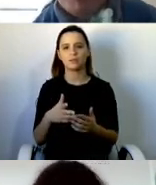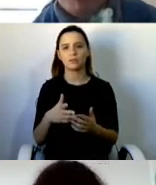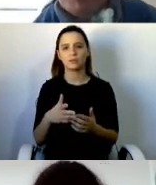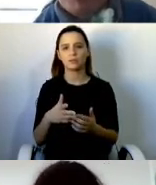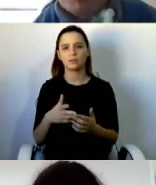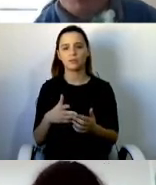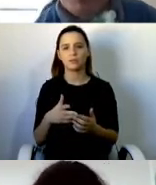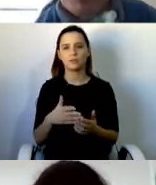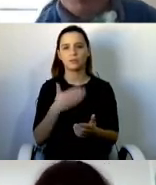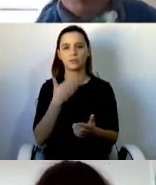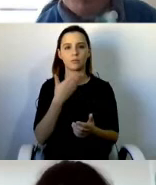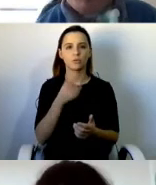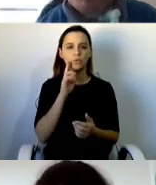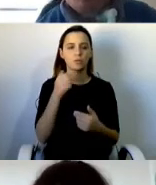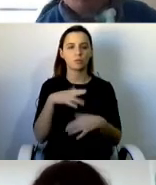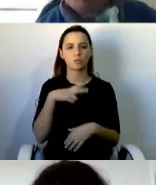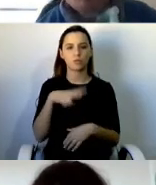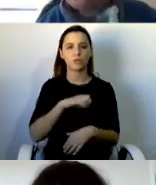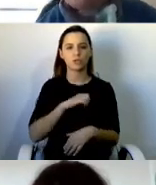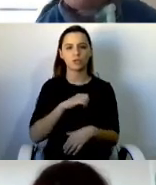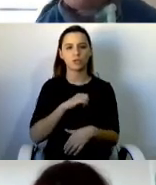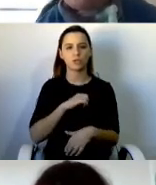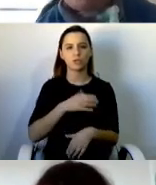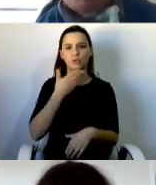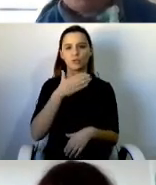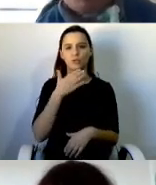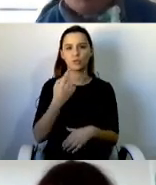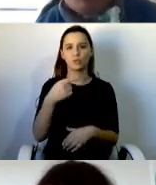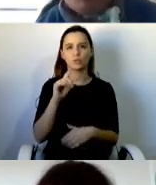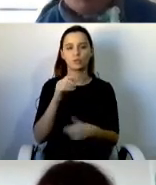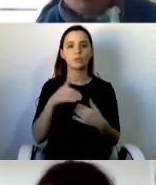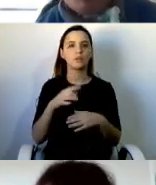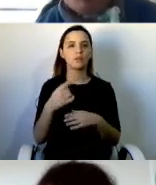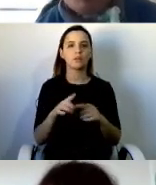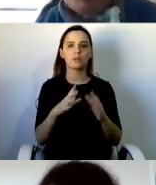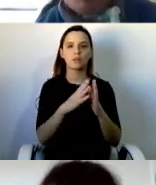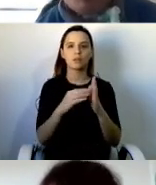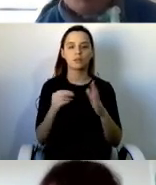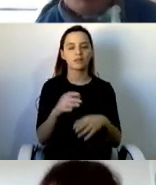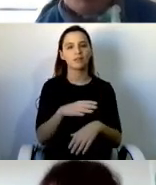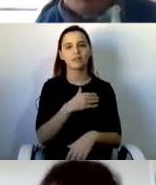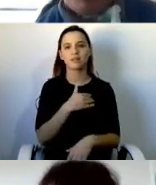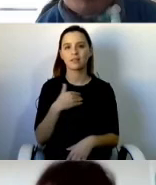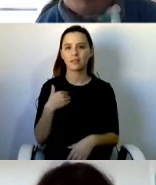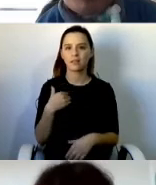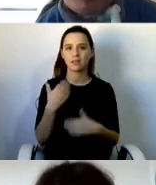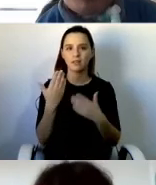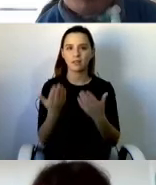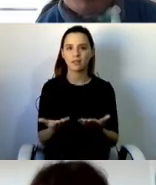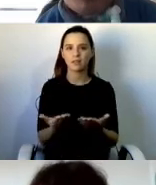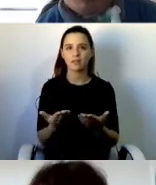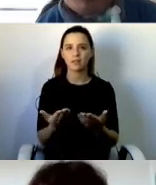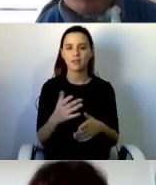But we go through the medical model here. This is the traditional model where we,